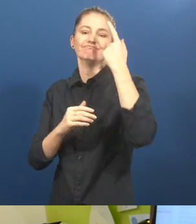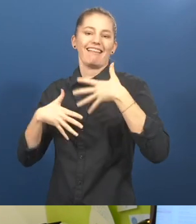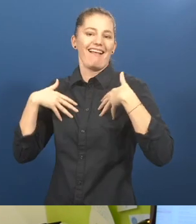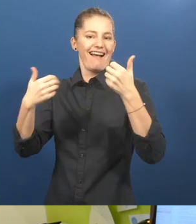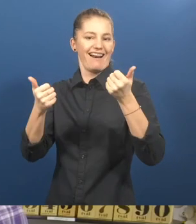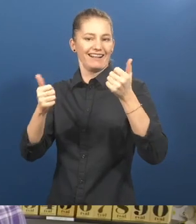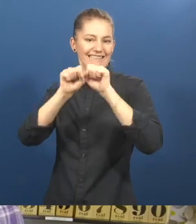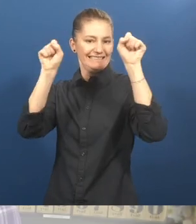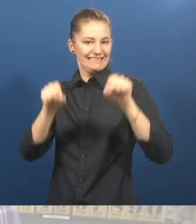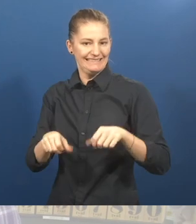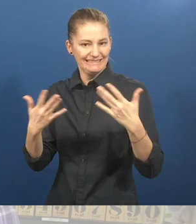do.